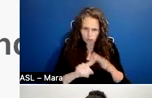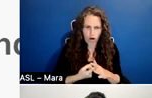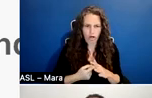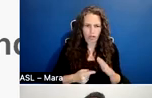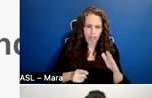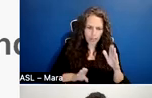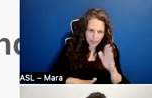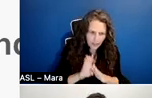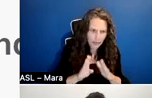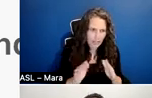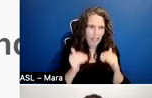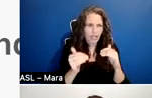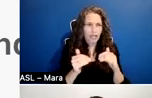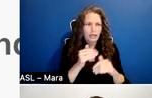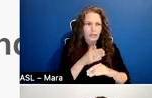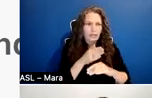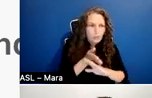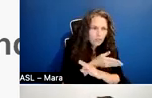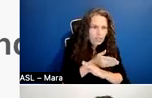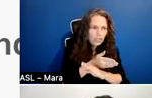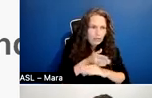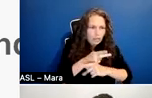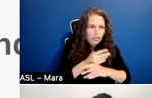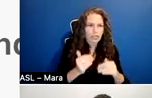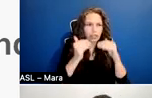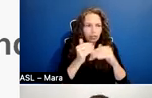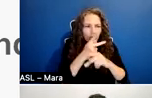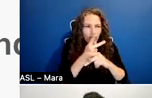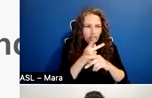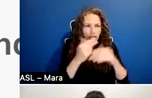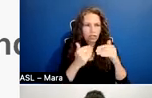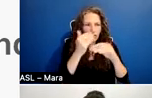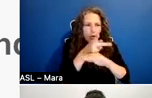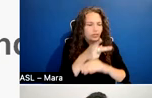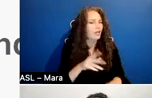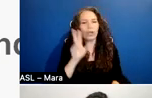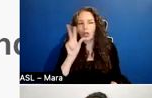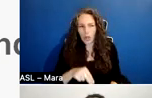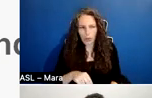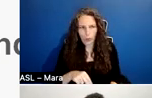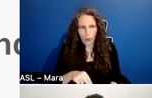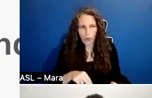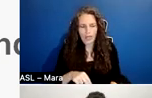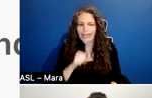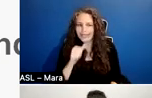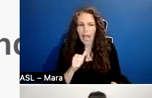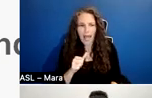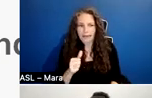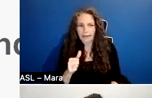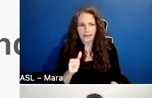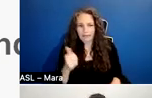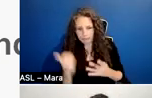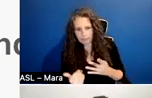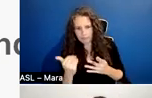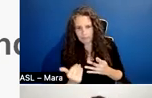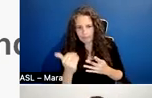-production, then production, then post-production. We know that in nonfiction, linear is actually not the way we work. Um, sometimes we have to